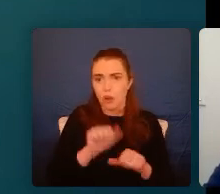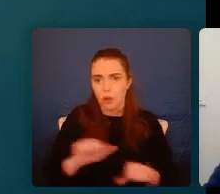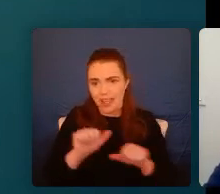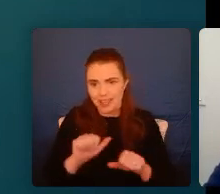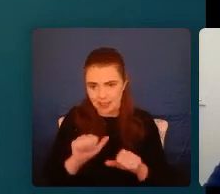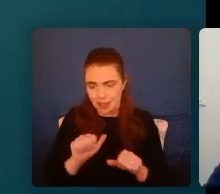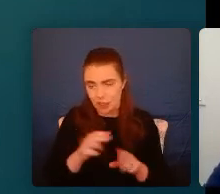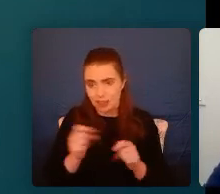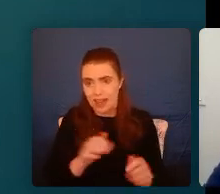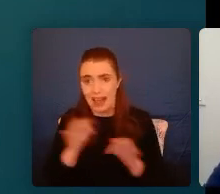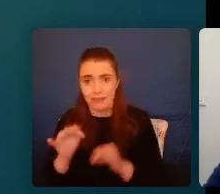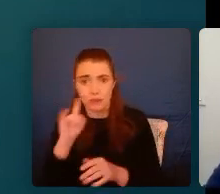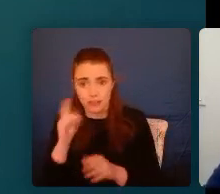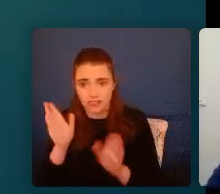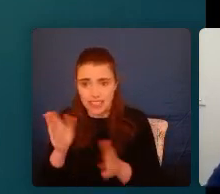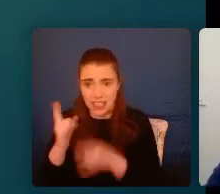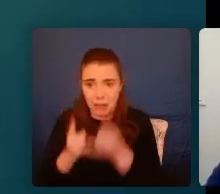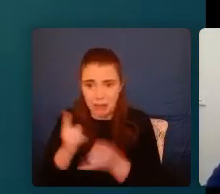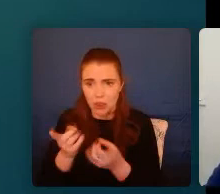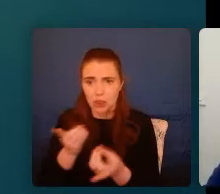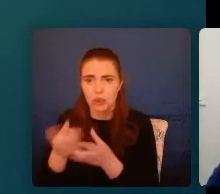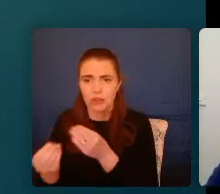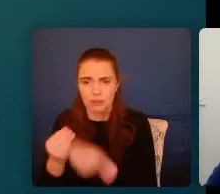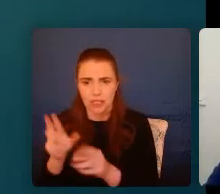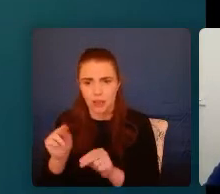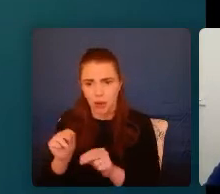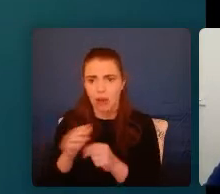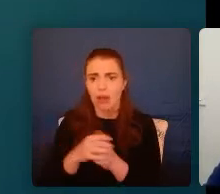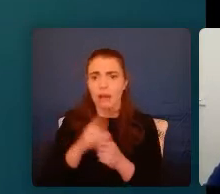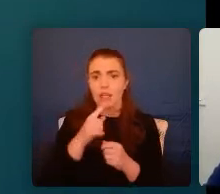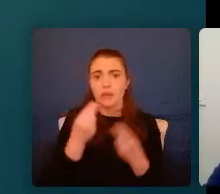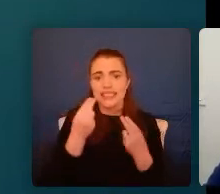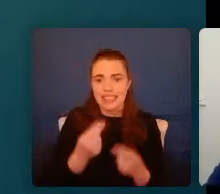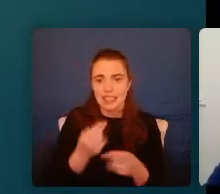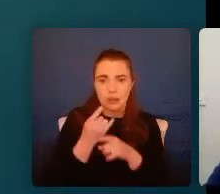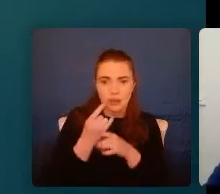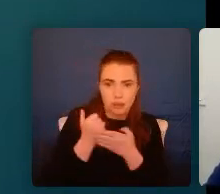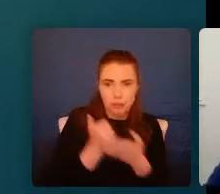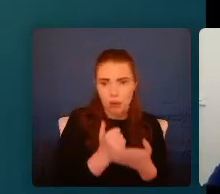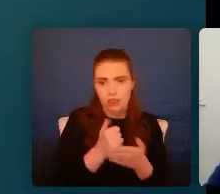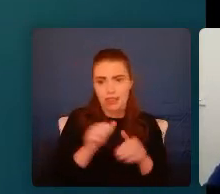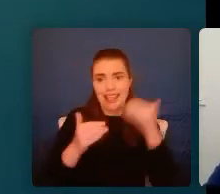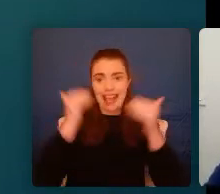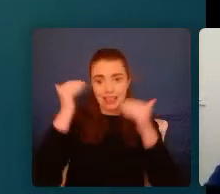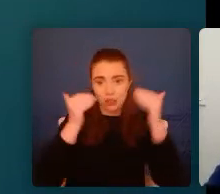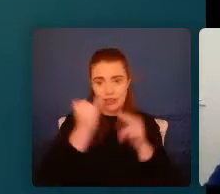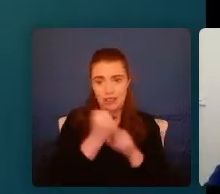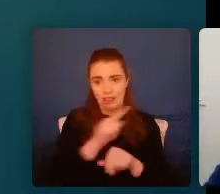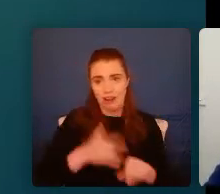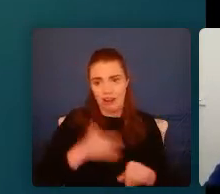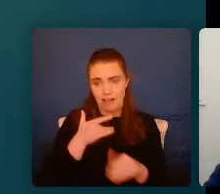interrupt ACEs, what we have to do is to help the adults to heal. We have to support the adults in their lives to be able to